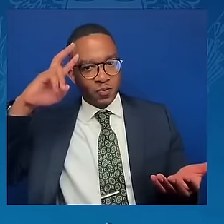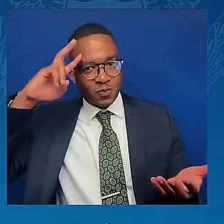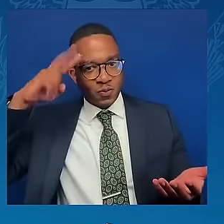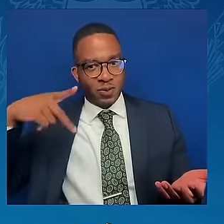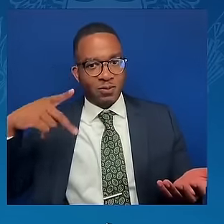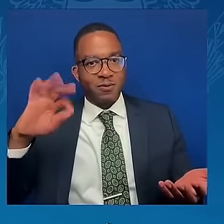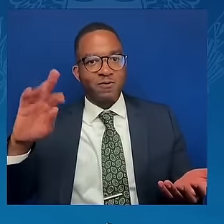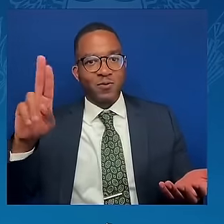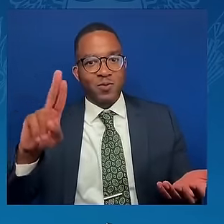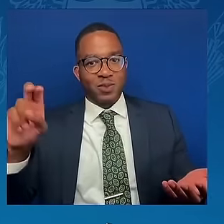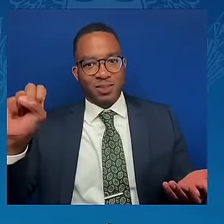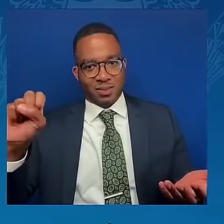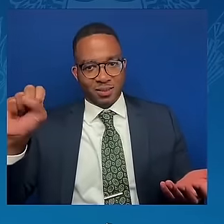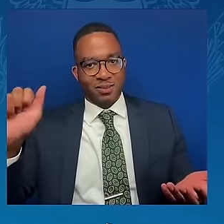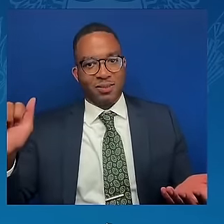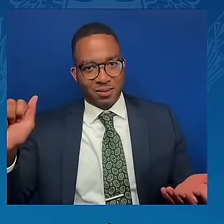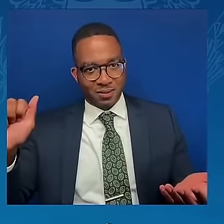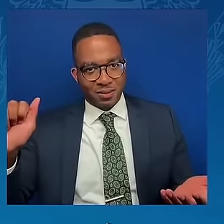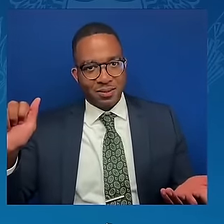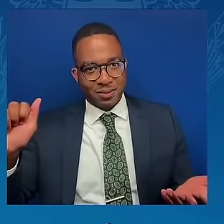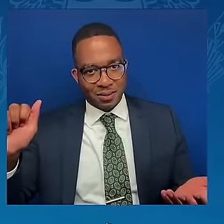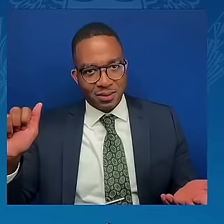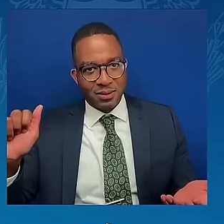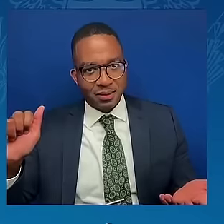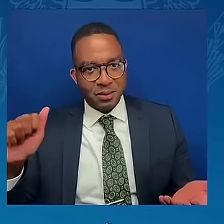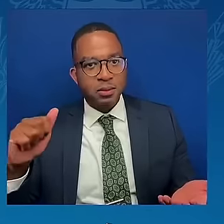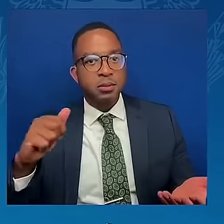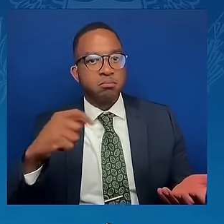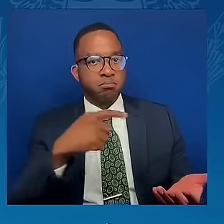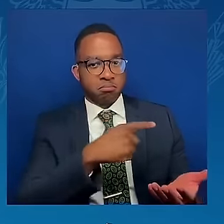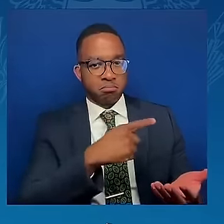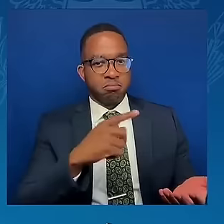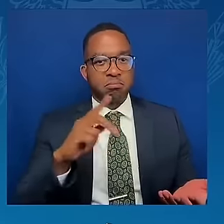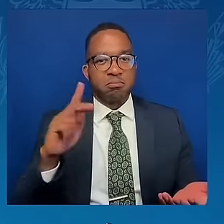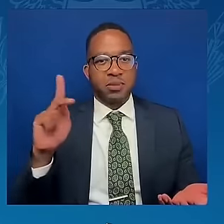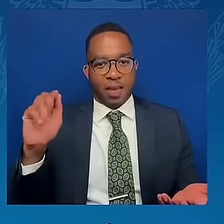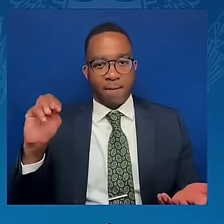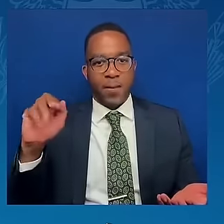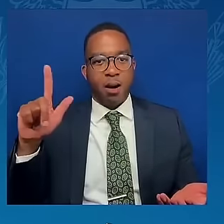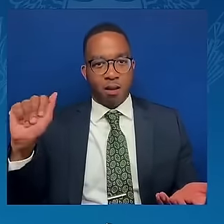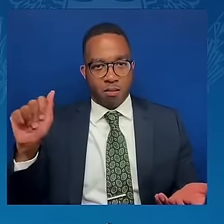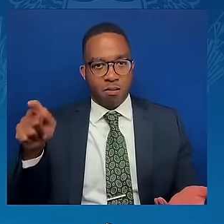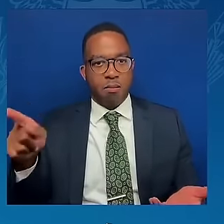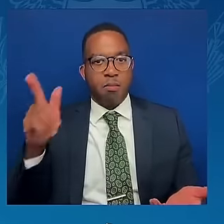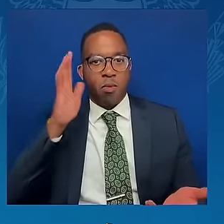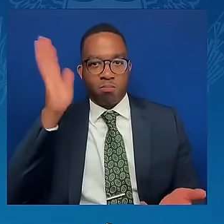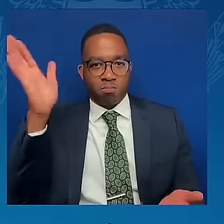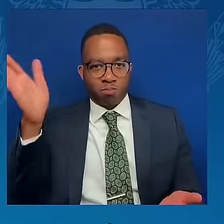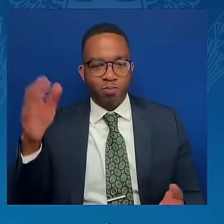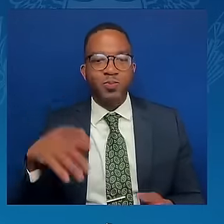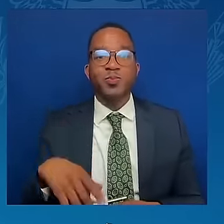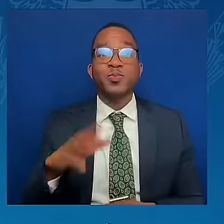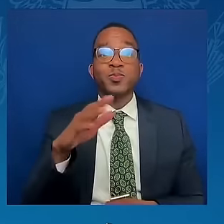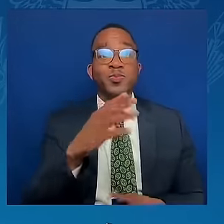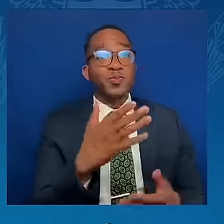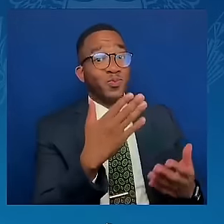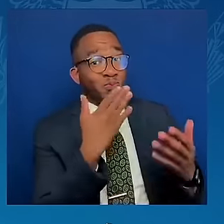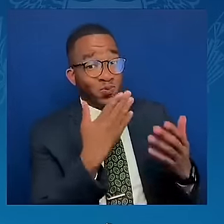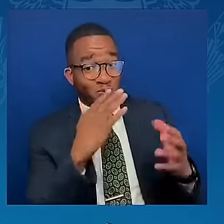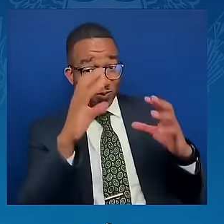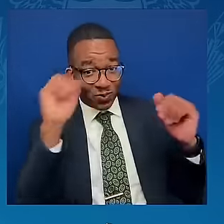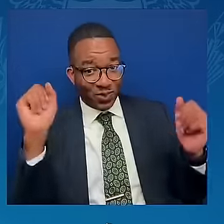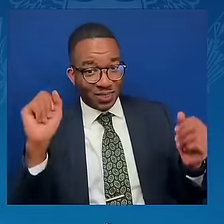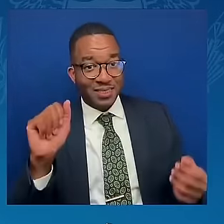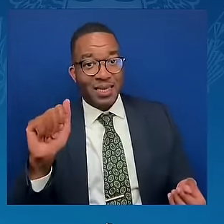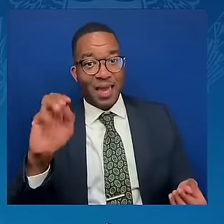Kamala Harris. Thank you. Thank you, President Amard and President Zelensky for hosting this summit. It is my honor to be here with